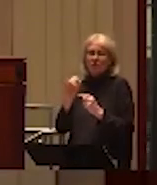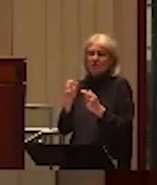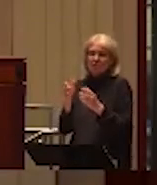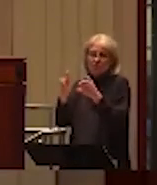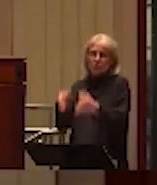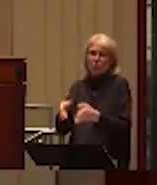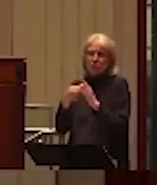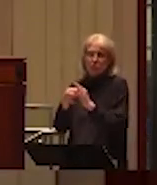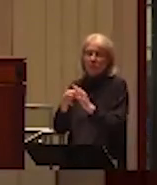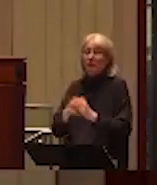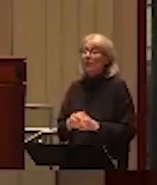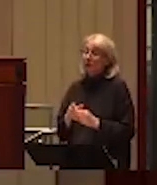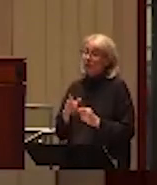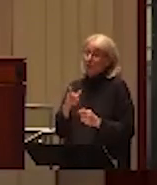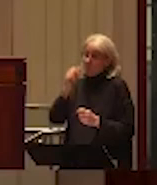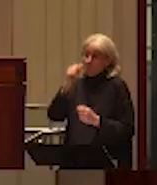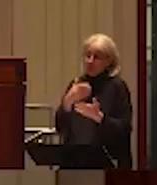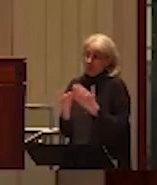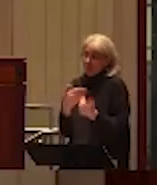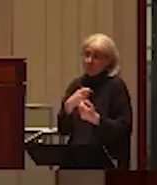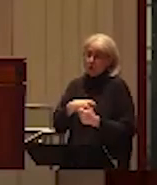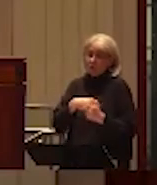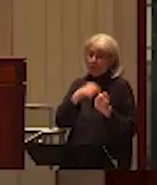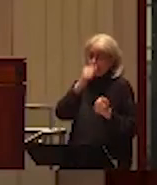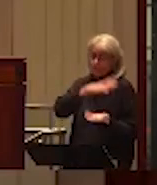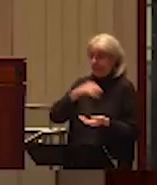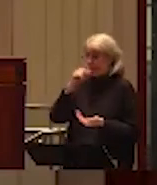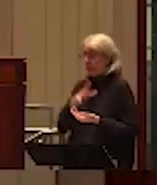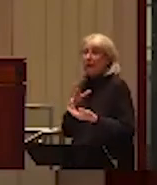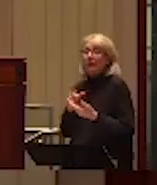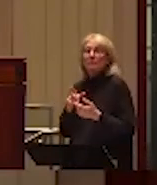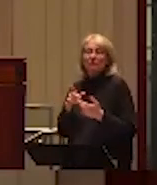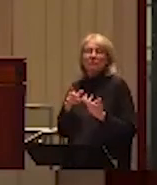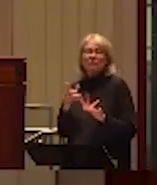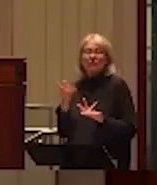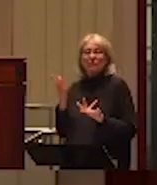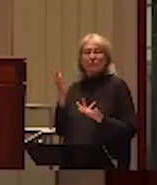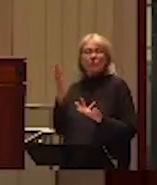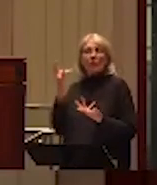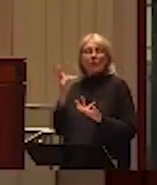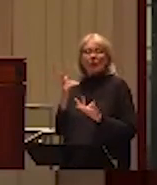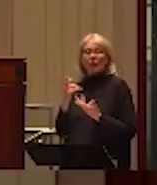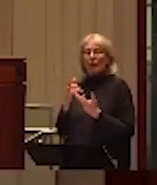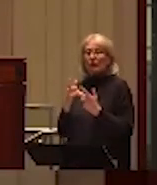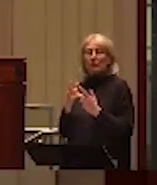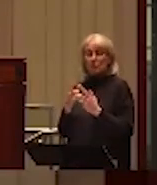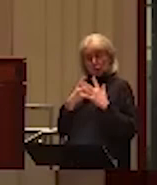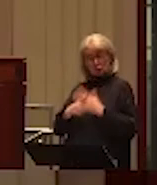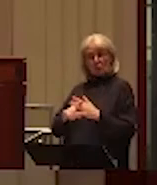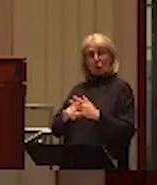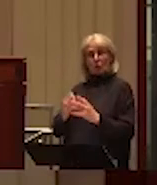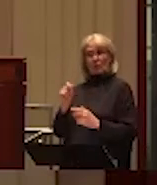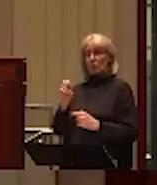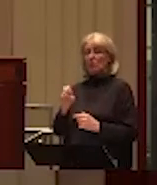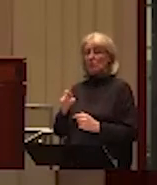and both men as well become victims of abuse. It can be physical, sexual abuse.